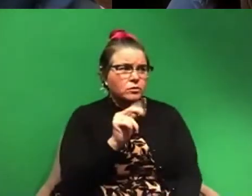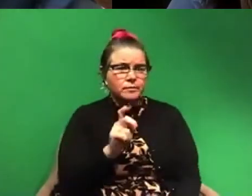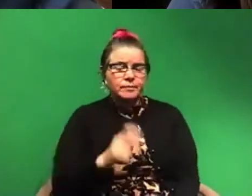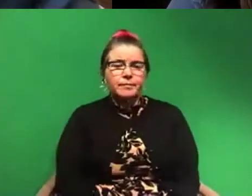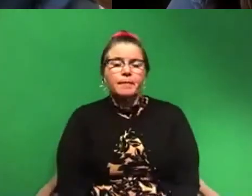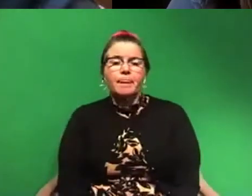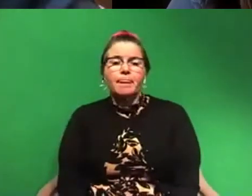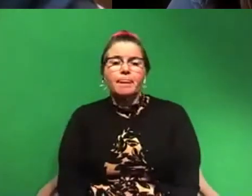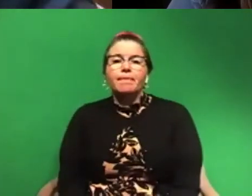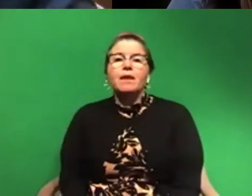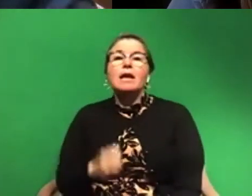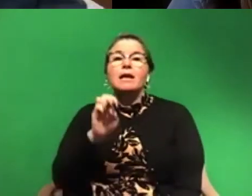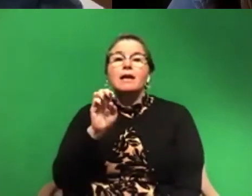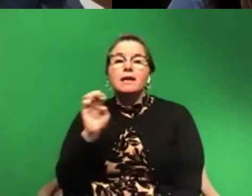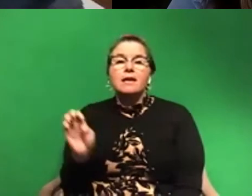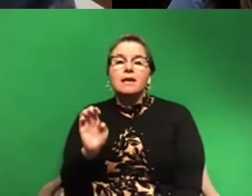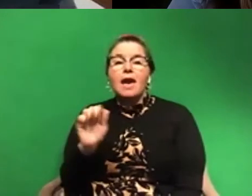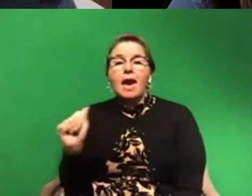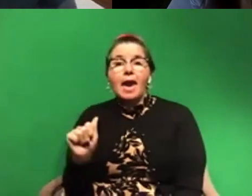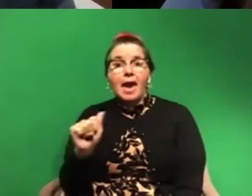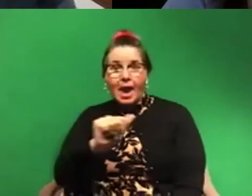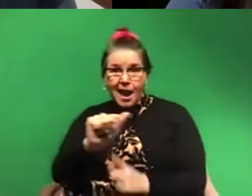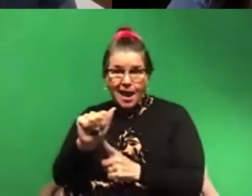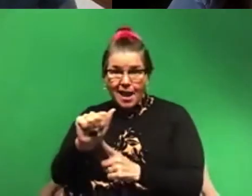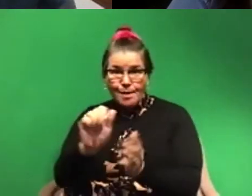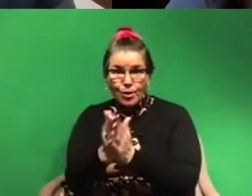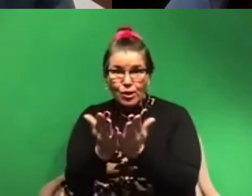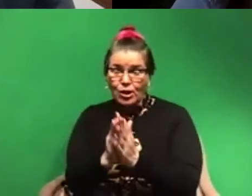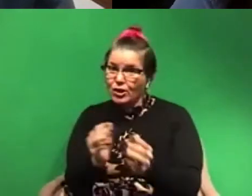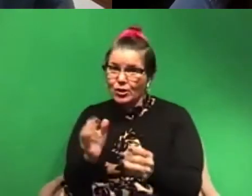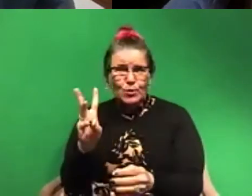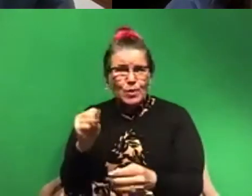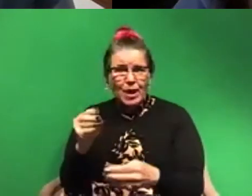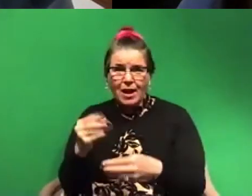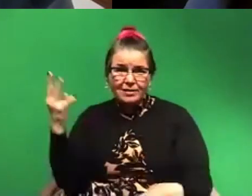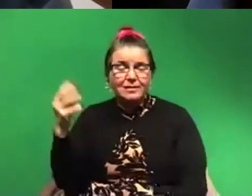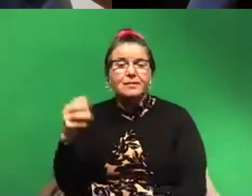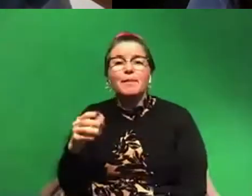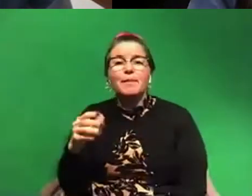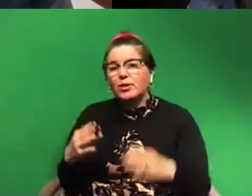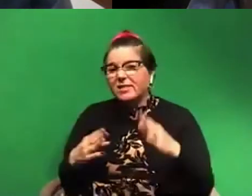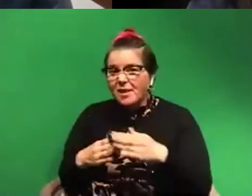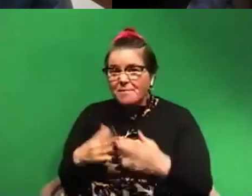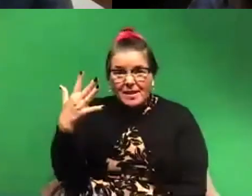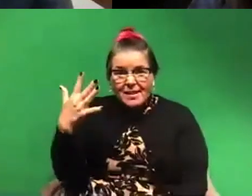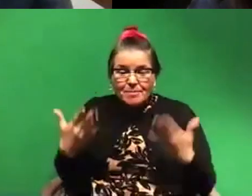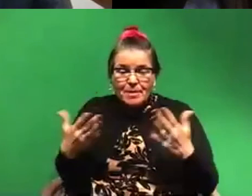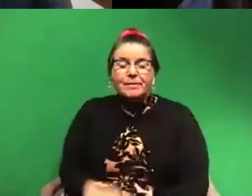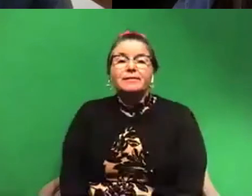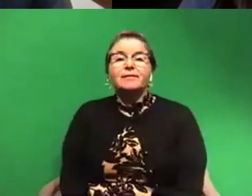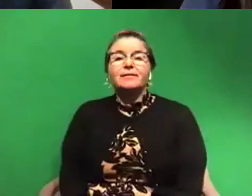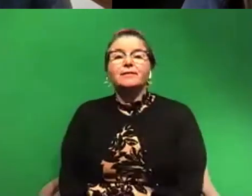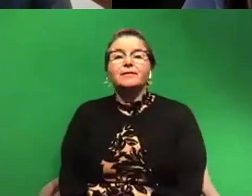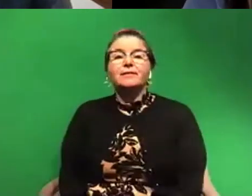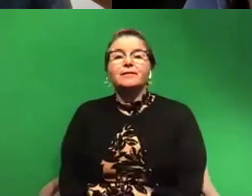A book about evolution. Wow. So maybe your top five, maybe. Sure. Um,